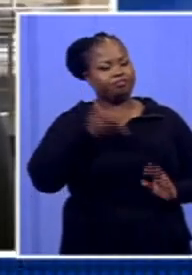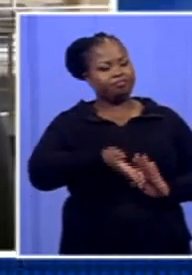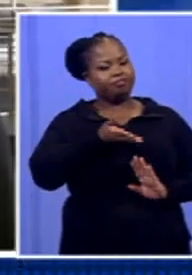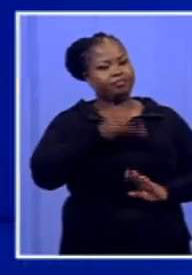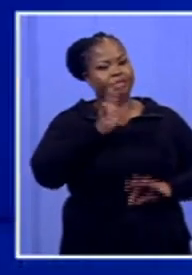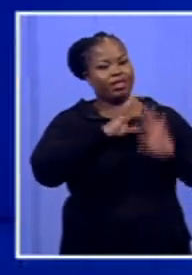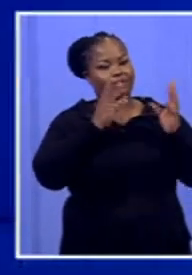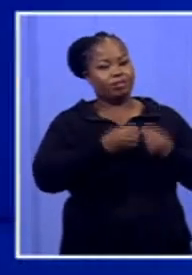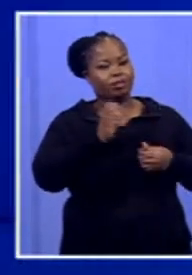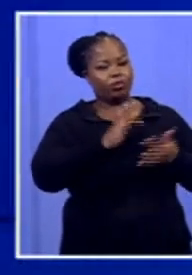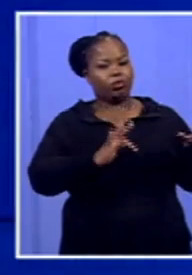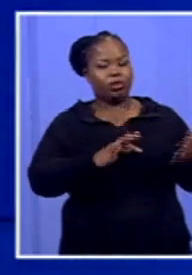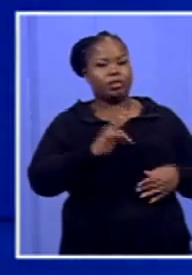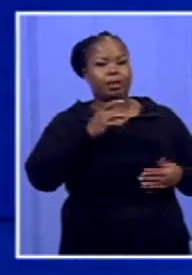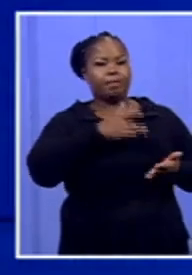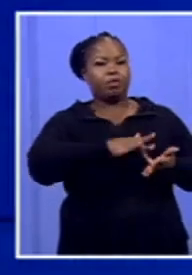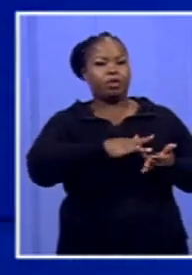with that story in Middleburg in Mpumalanga. much joining us.